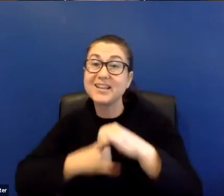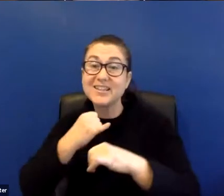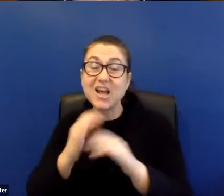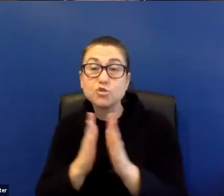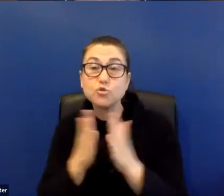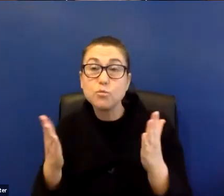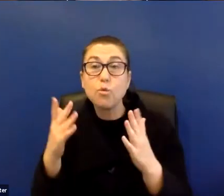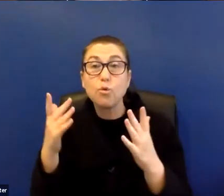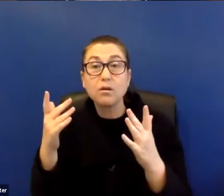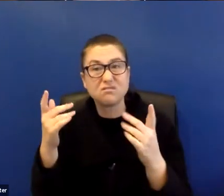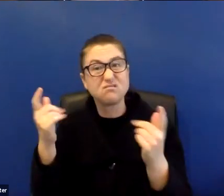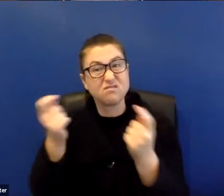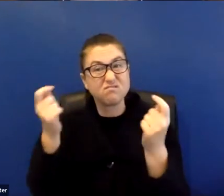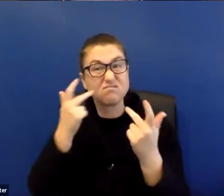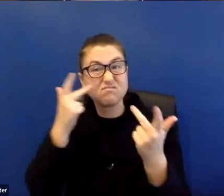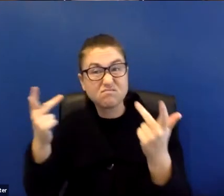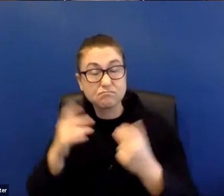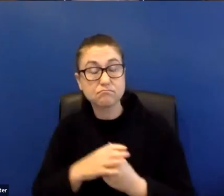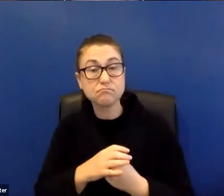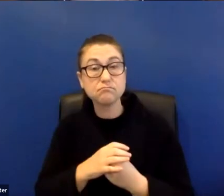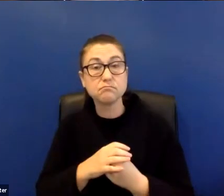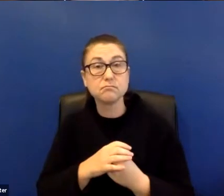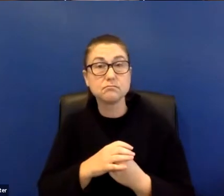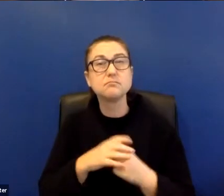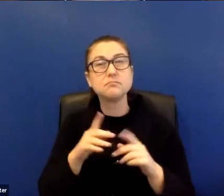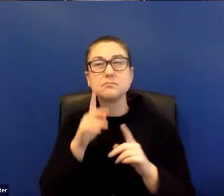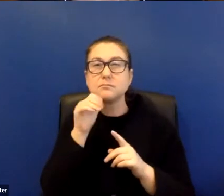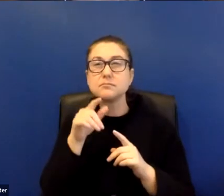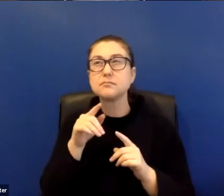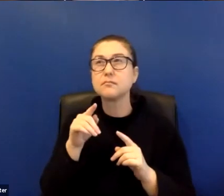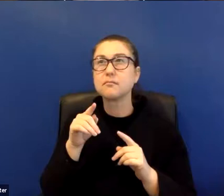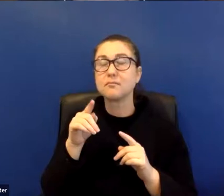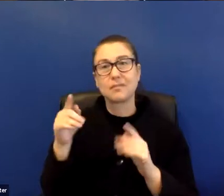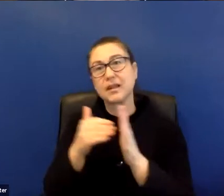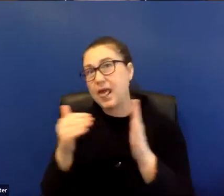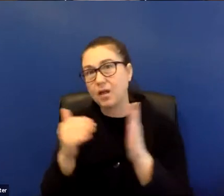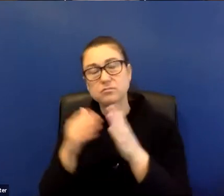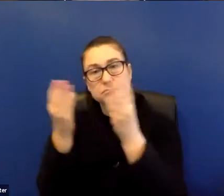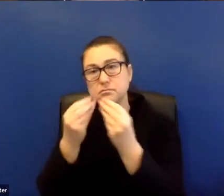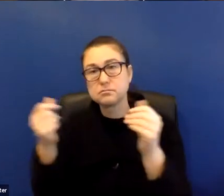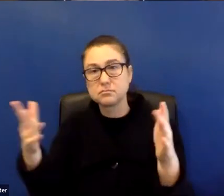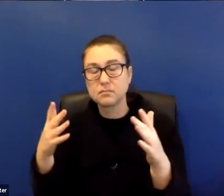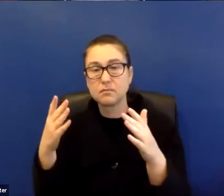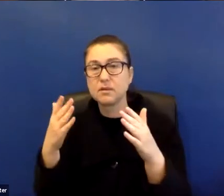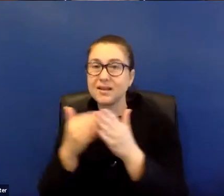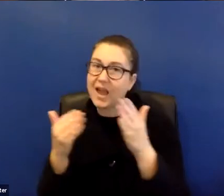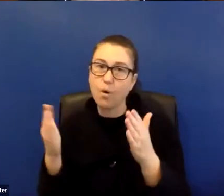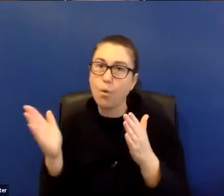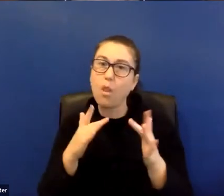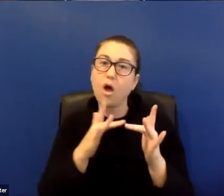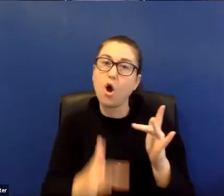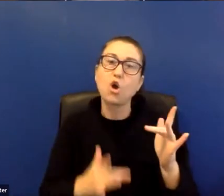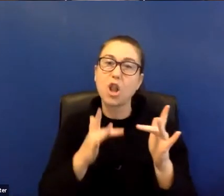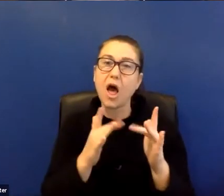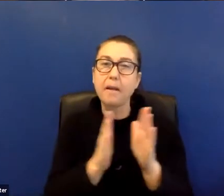been really important. But as Alana said, you know, that's a market that has all but disappeared into the virtual kind of online book fairs.